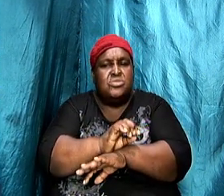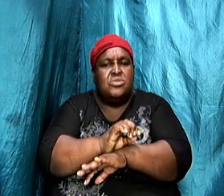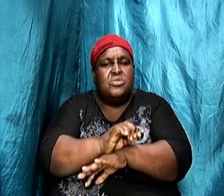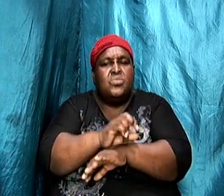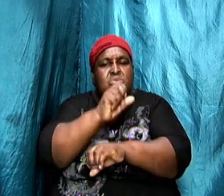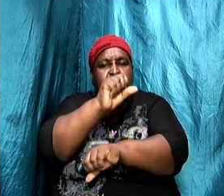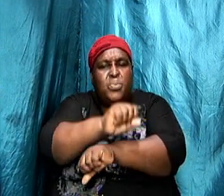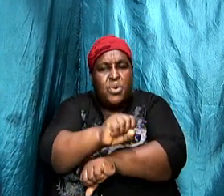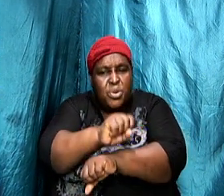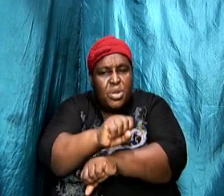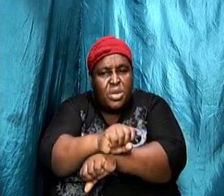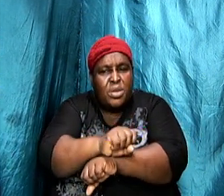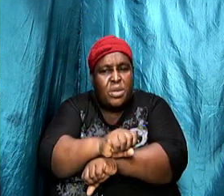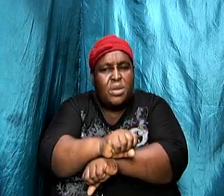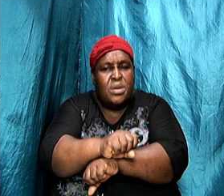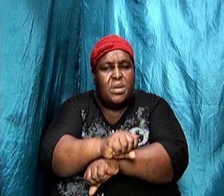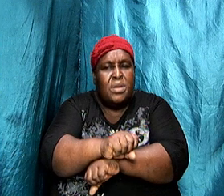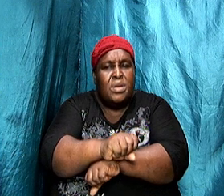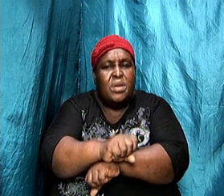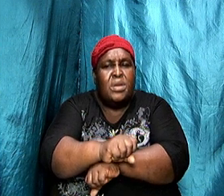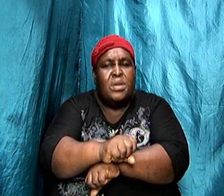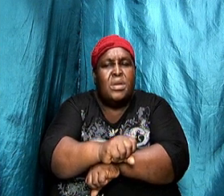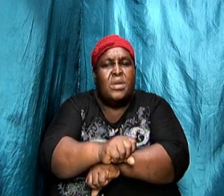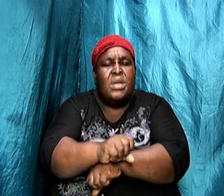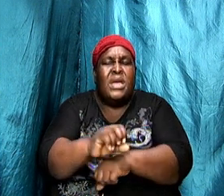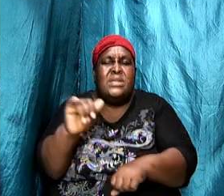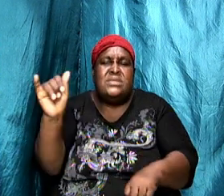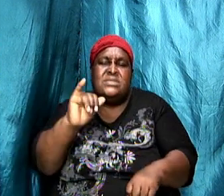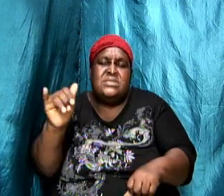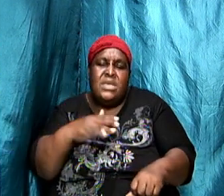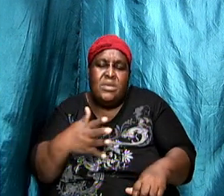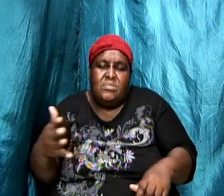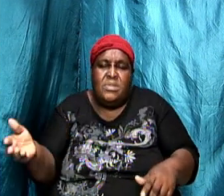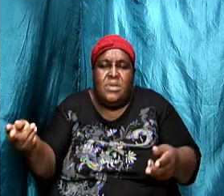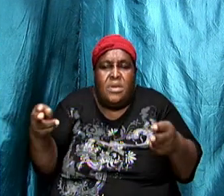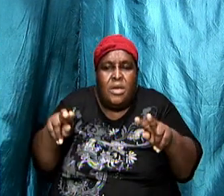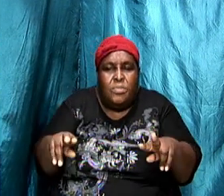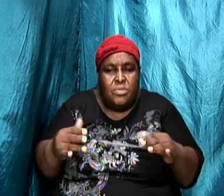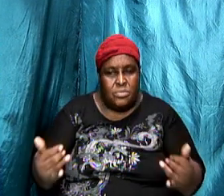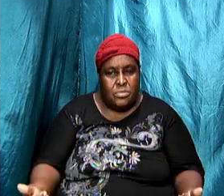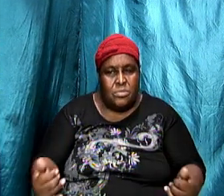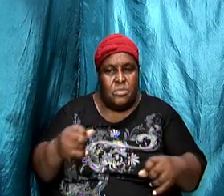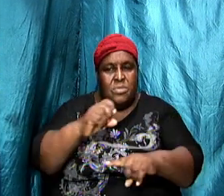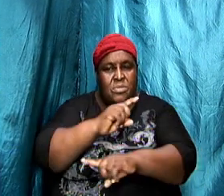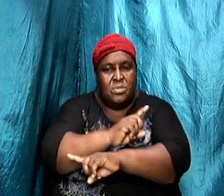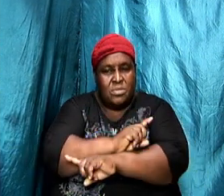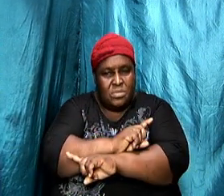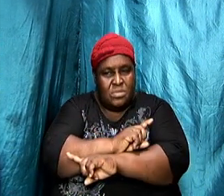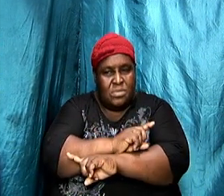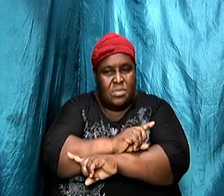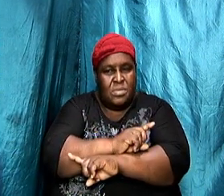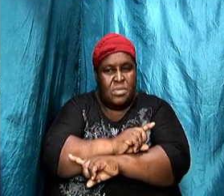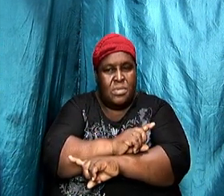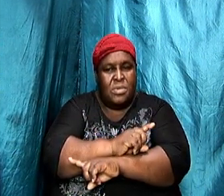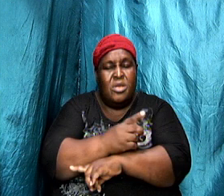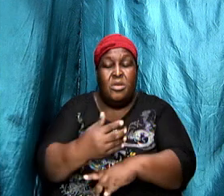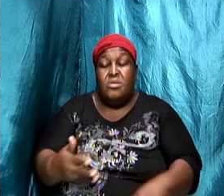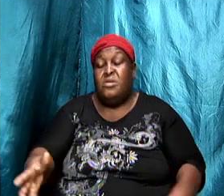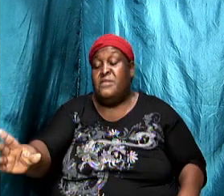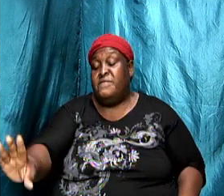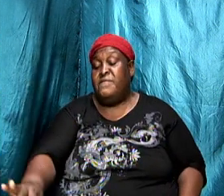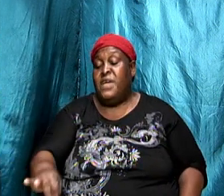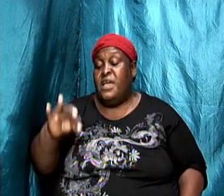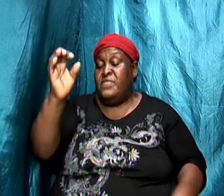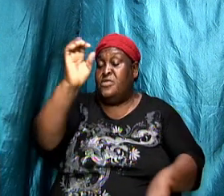and it is going to be the same thing happening today we are going to find that the church